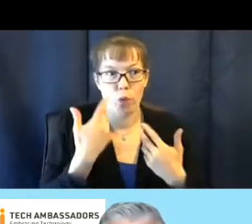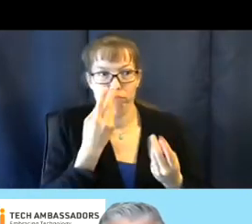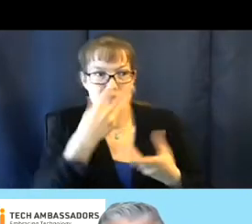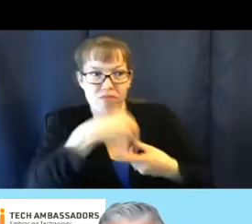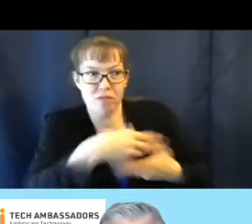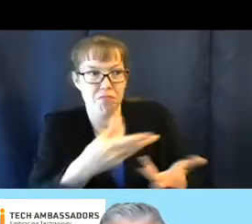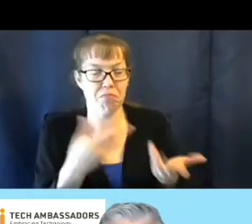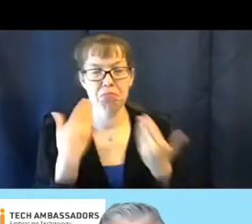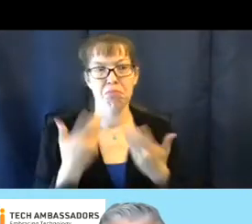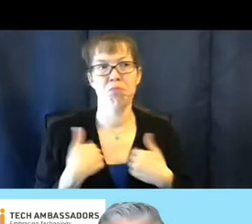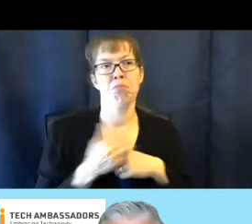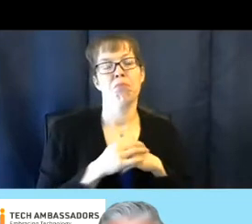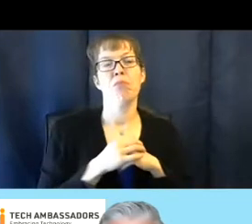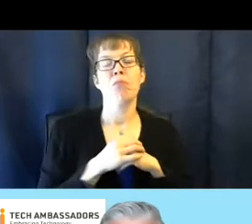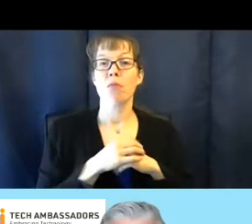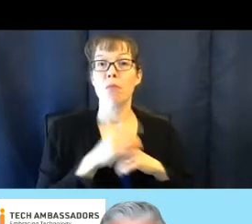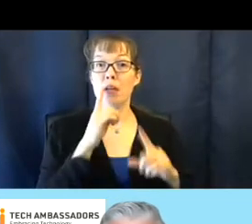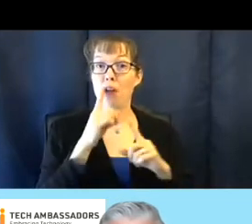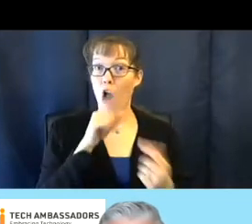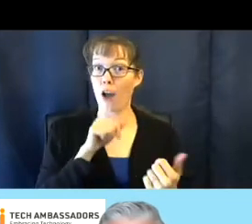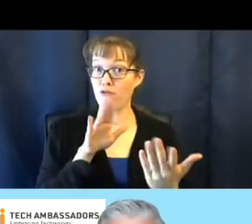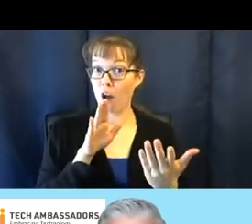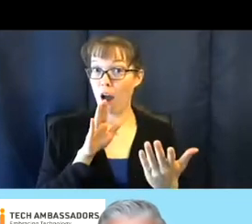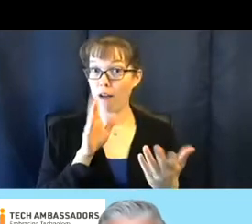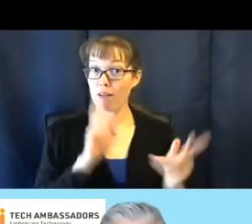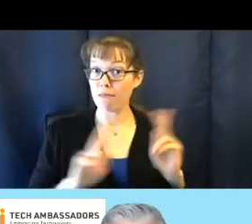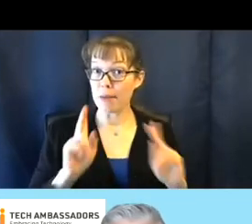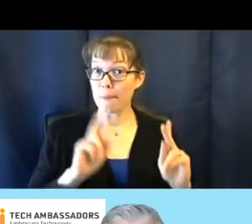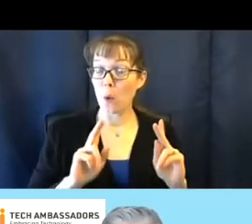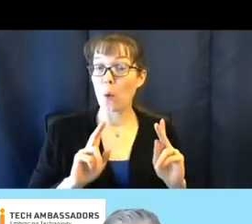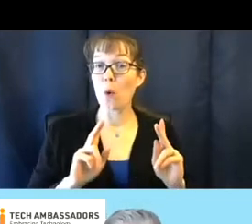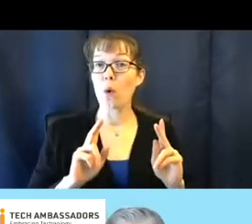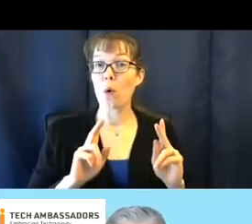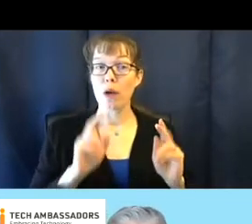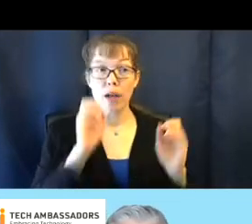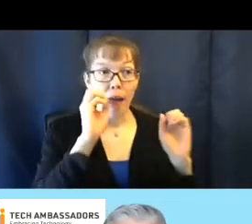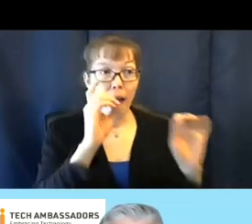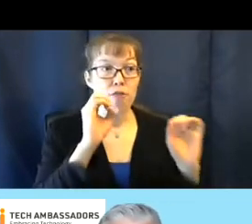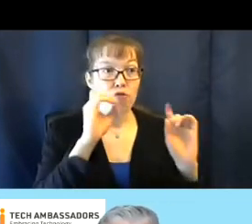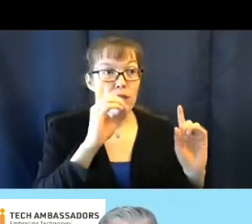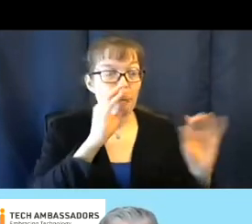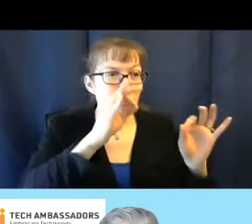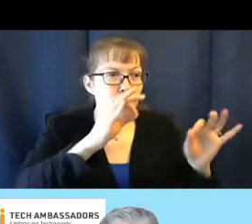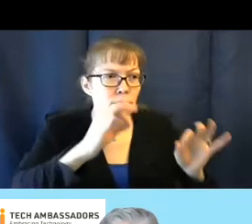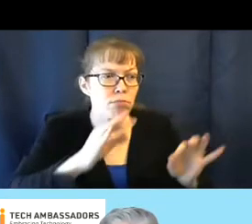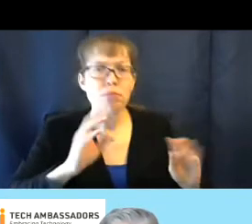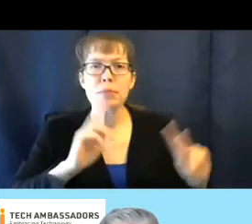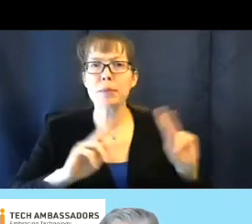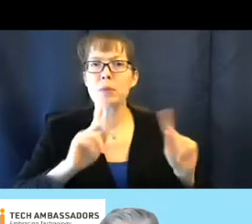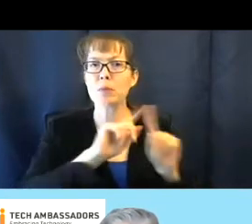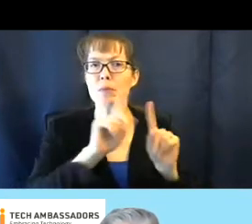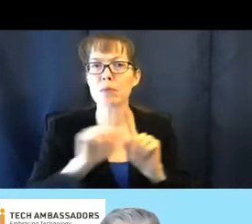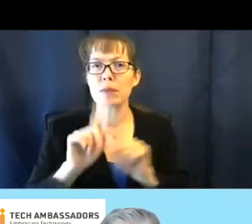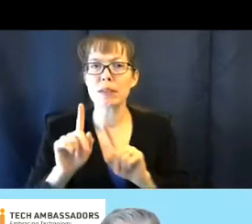talking in front of people, educating people about people with